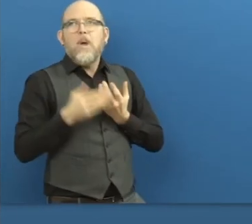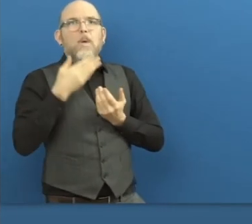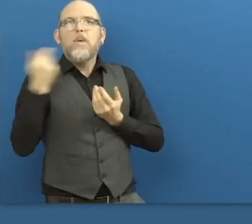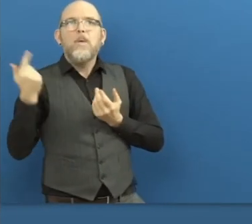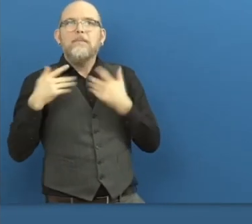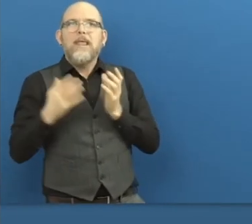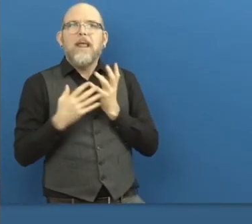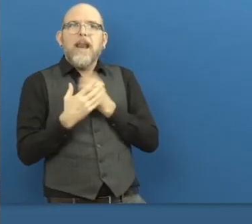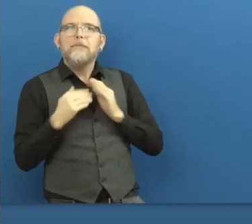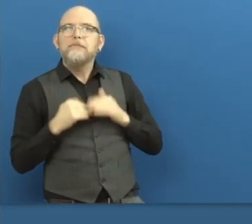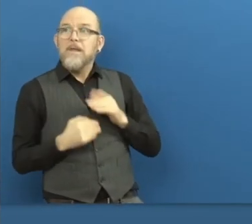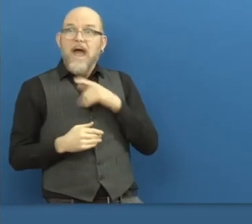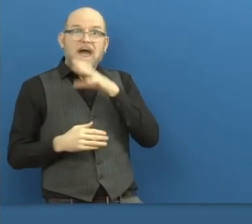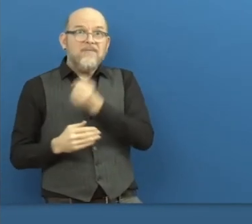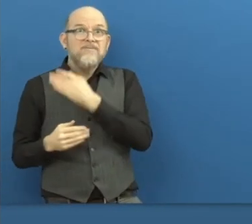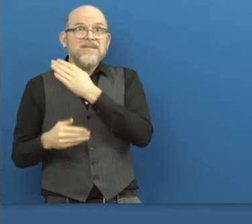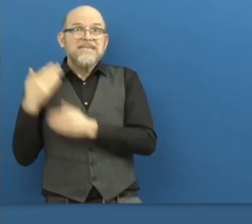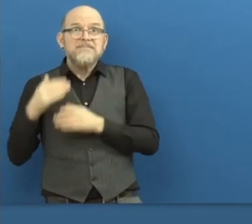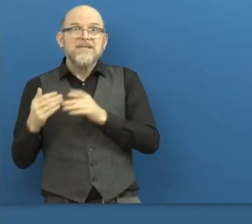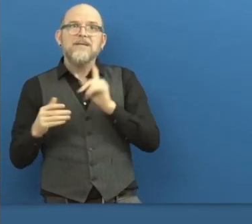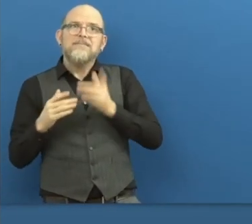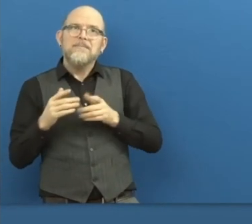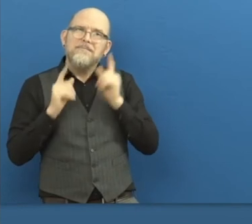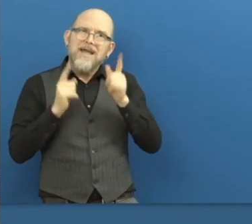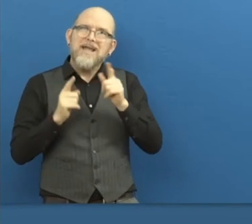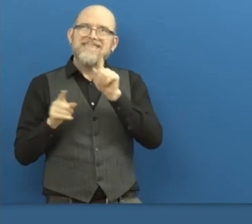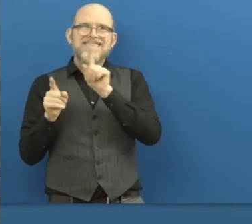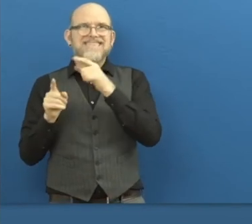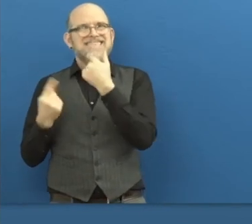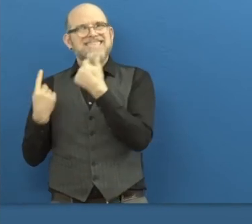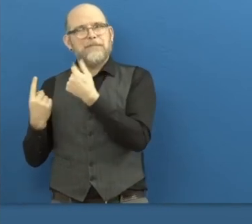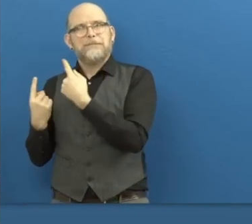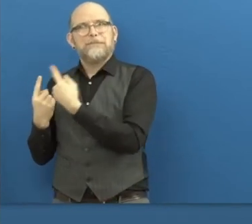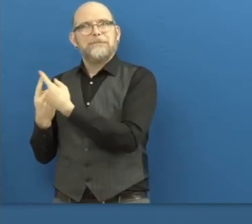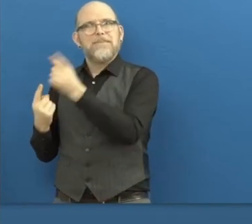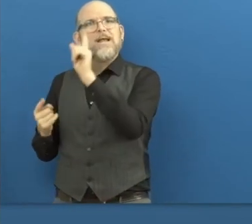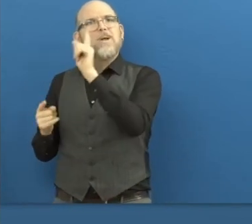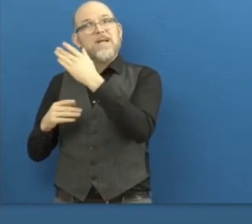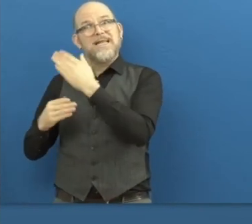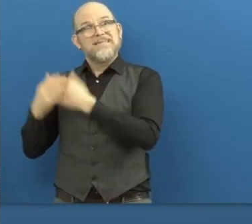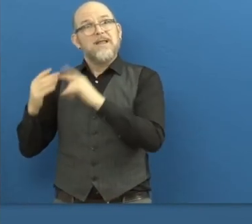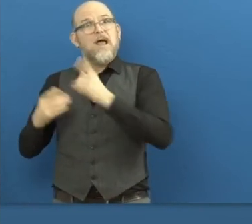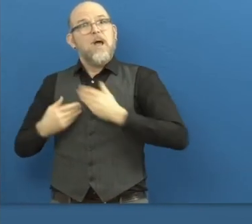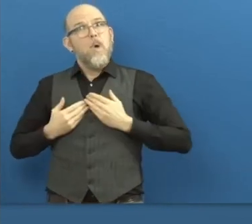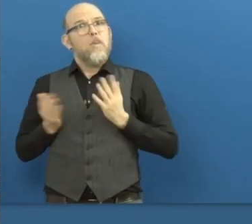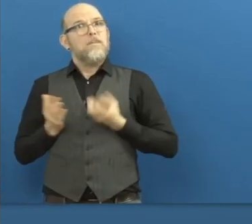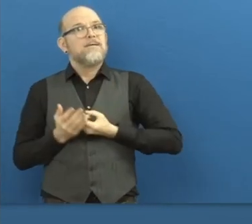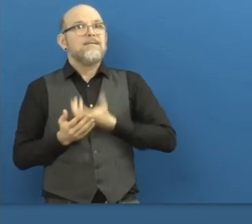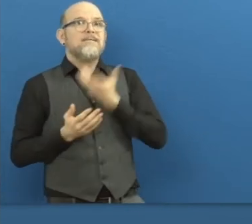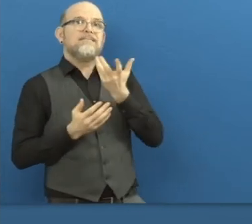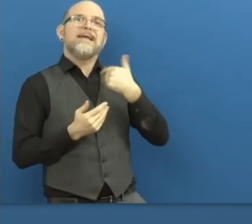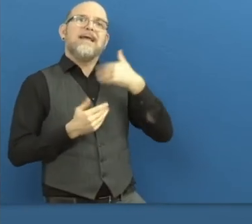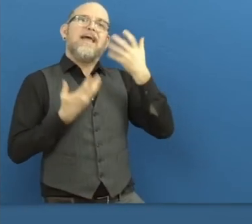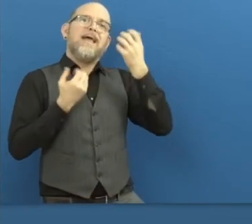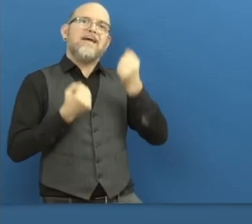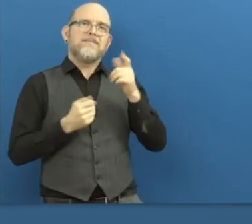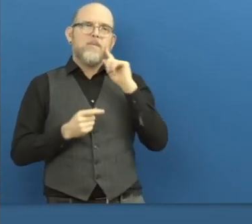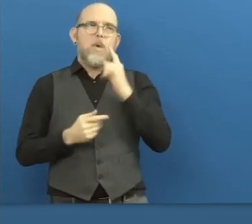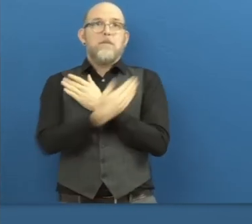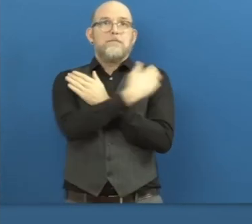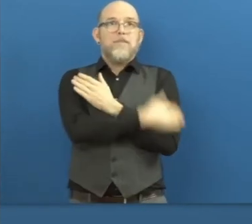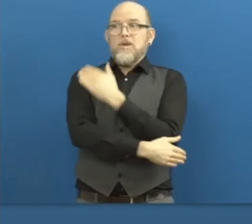know. So the best situation in our point of view is that both sides can be very open because with that you can cover